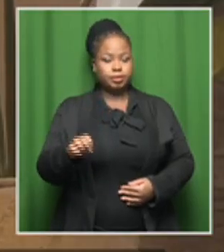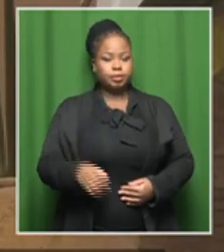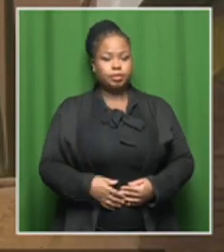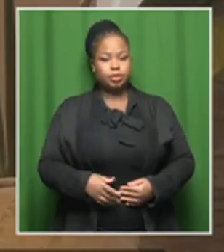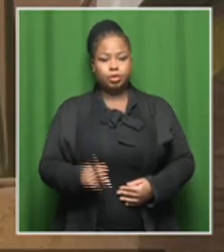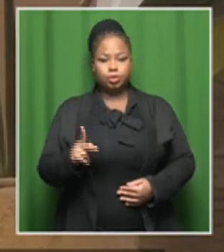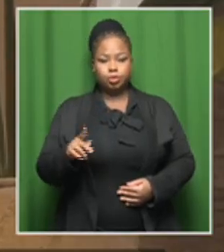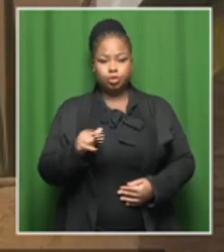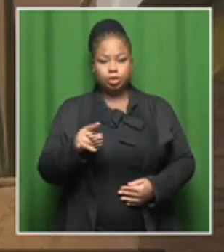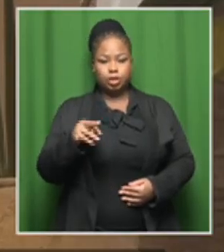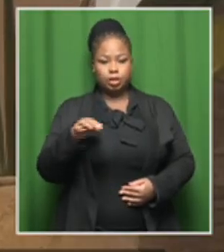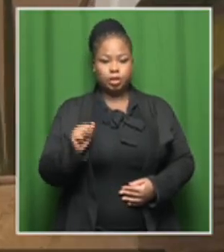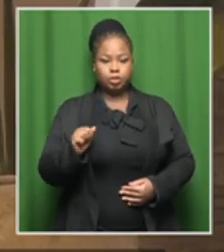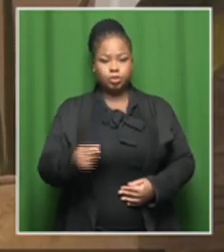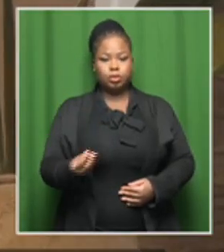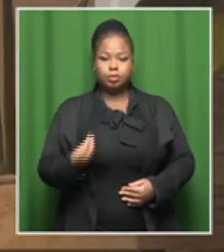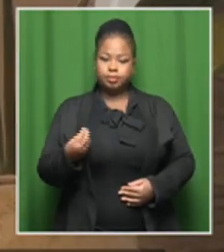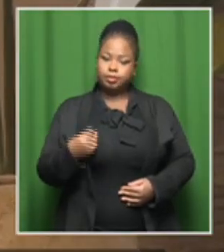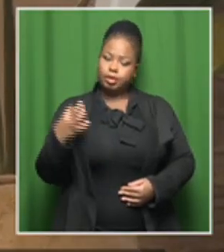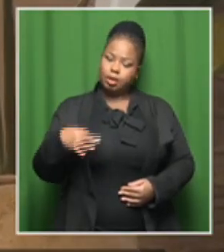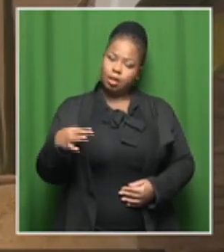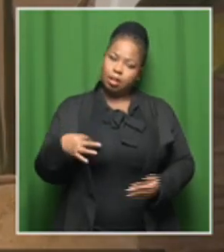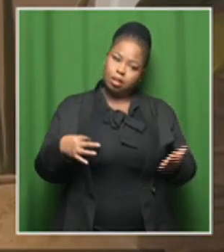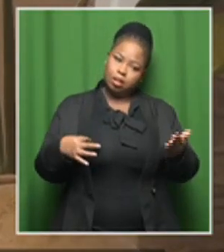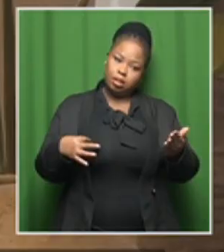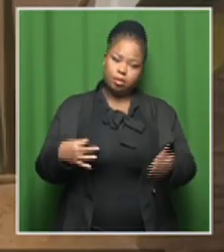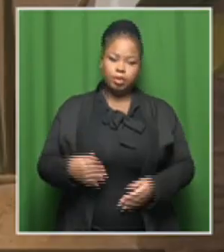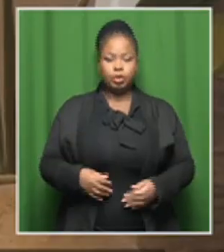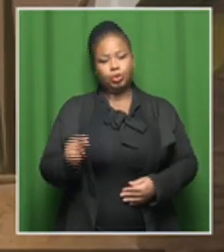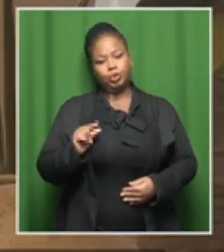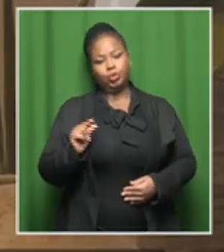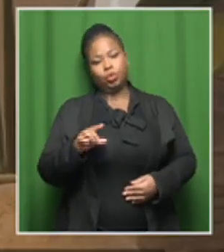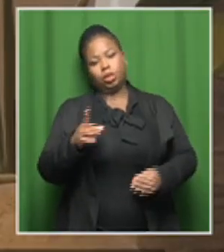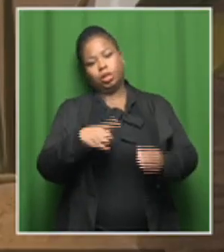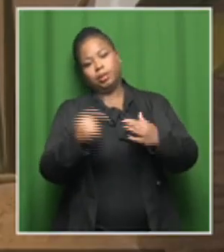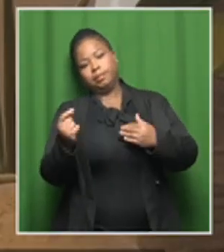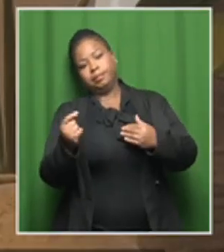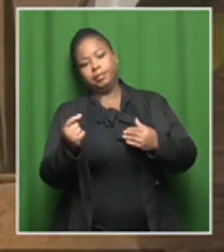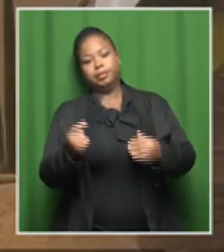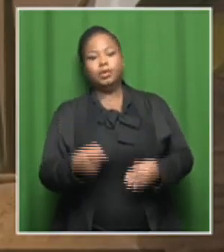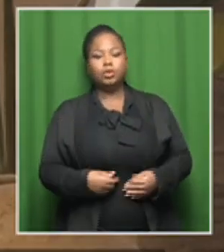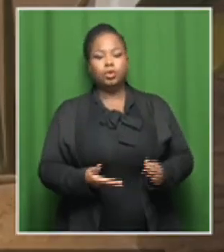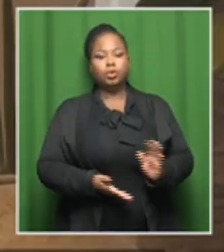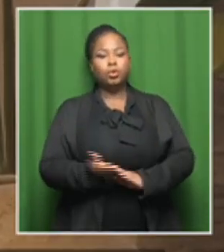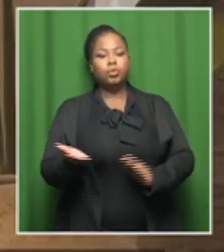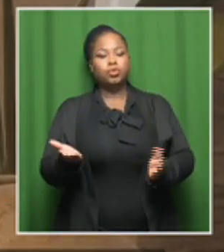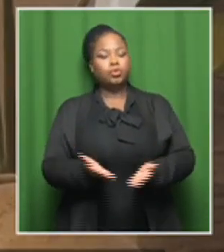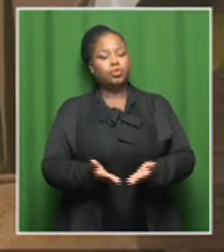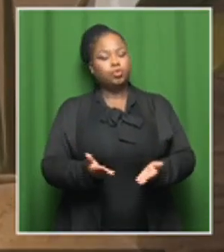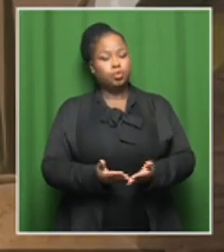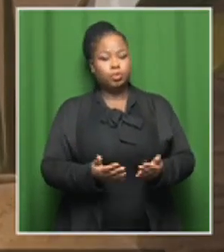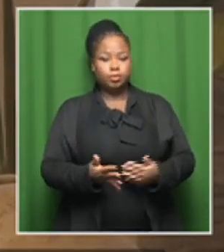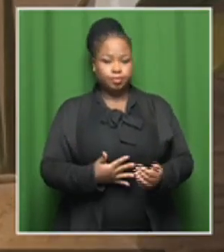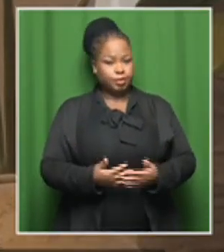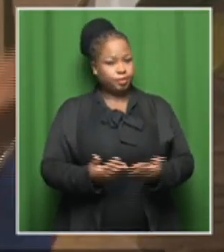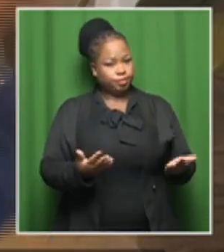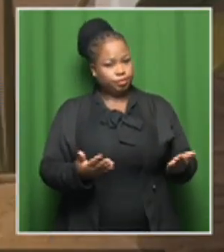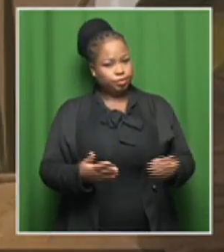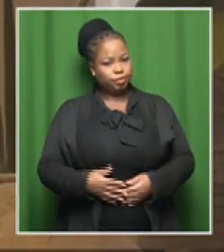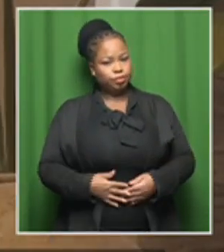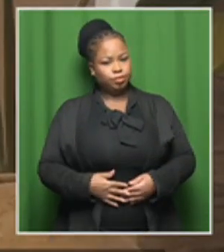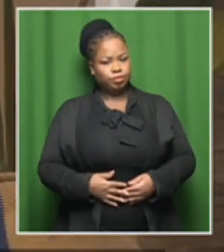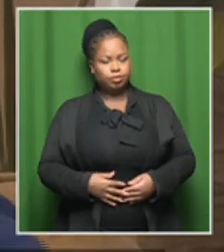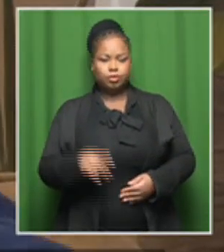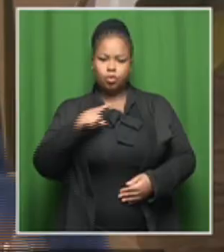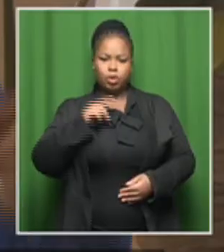to the young girl who's about to go to school, the young lady about to leave, to wherever she's going. Why